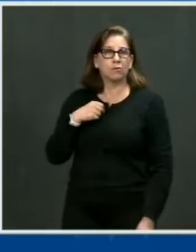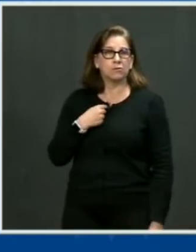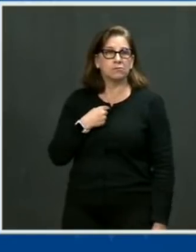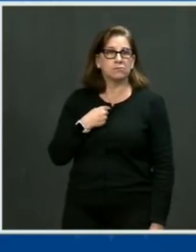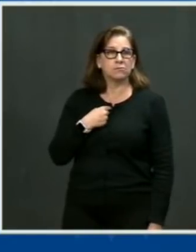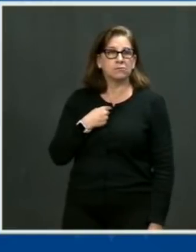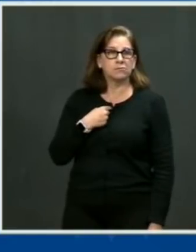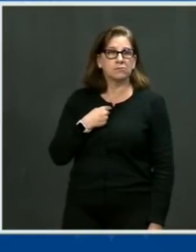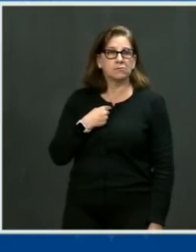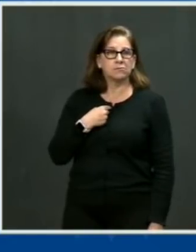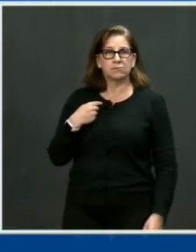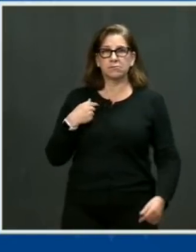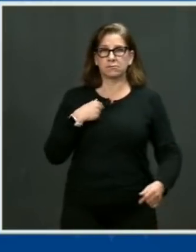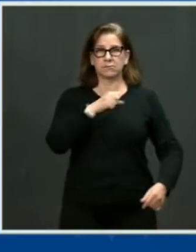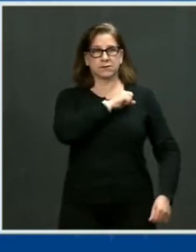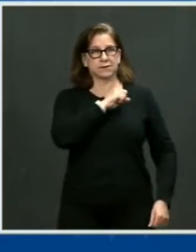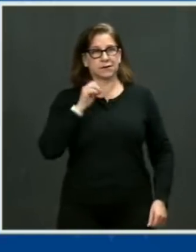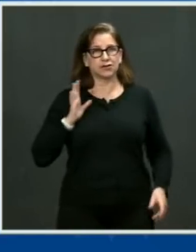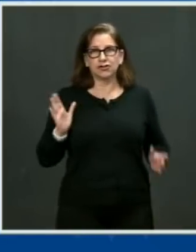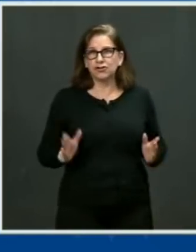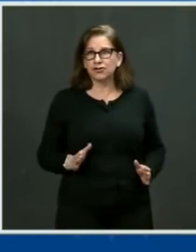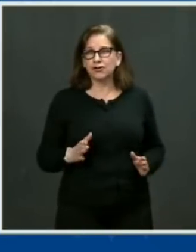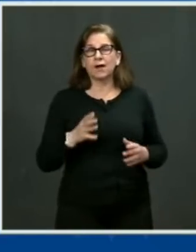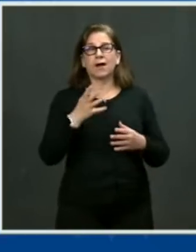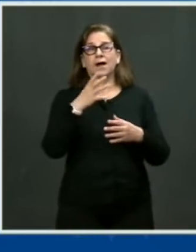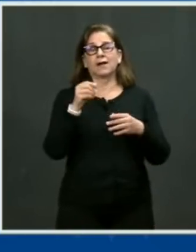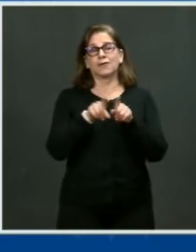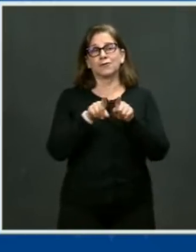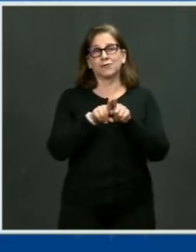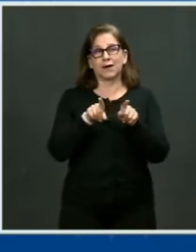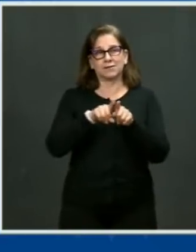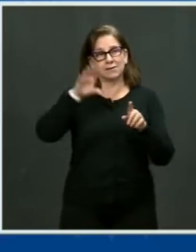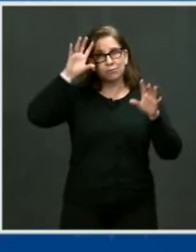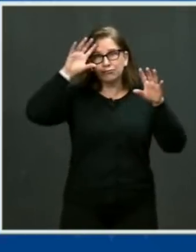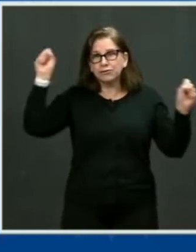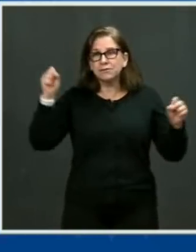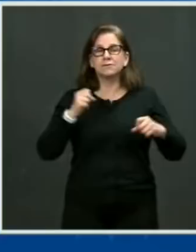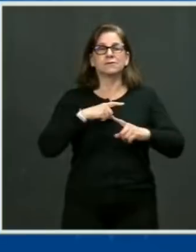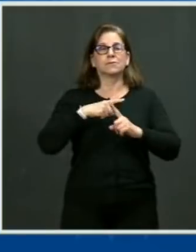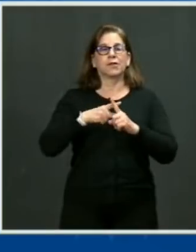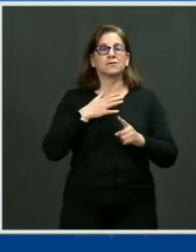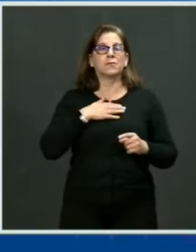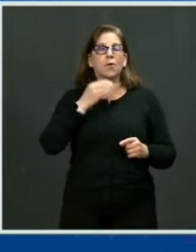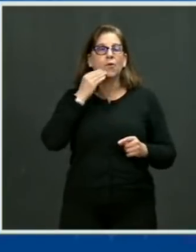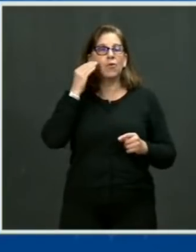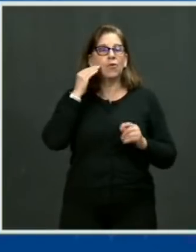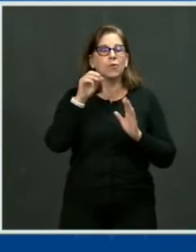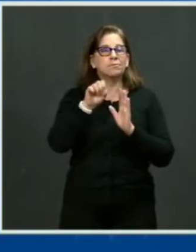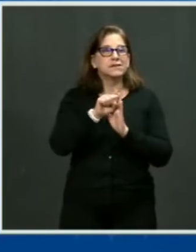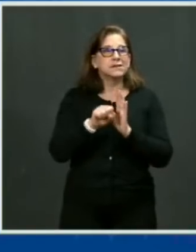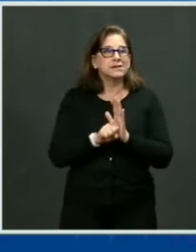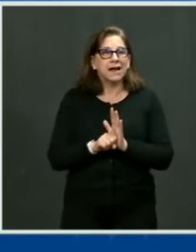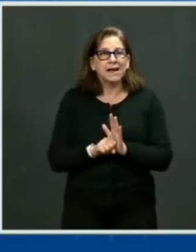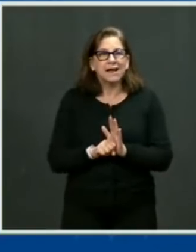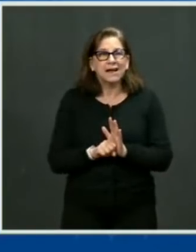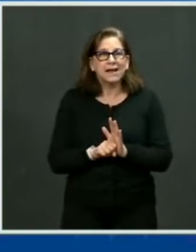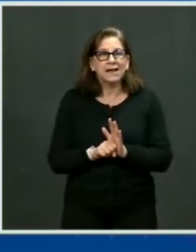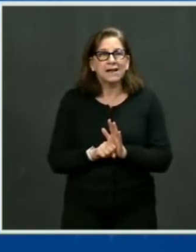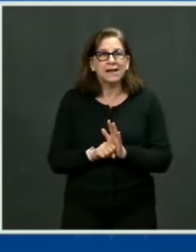I'm proud that the red flag law on my home state of Delaware was named after my son, Attorney General Beau Biden, our son, excuse me, Joe,